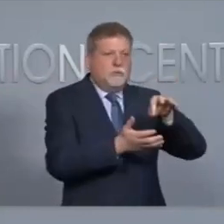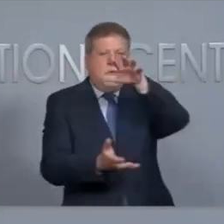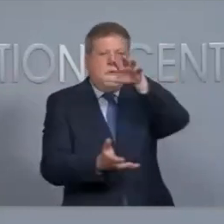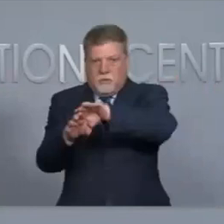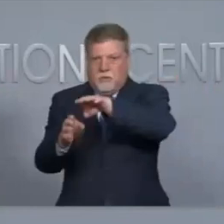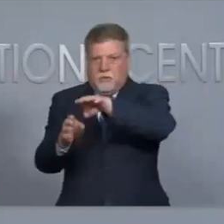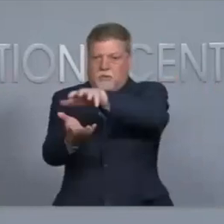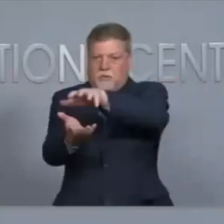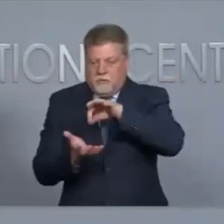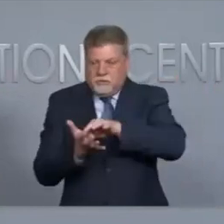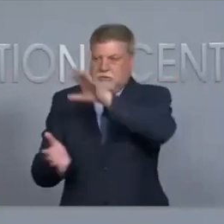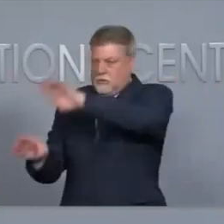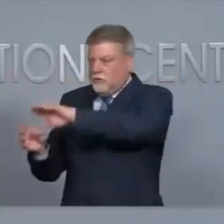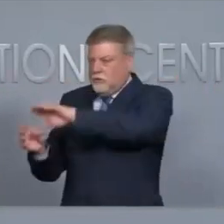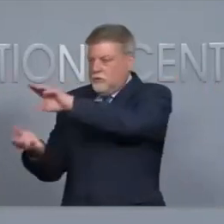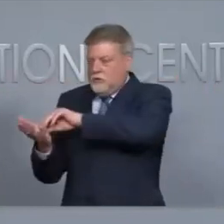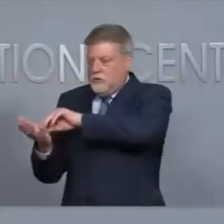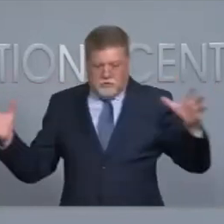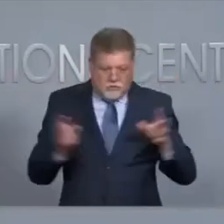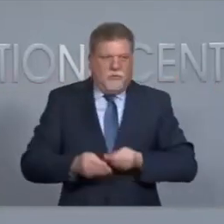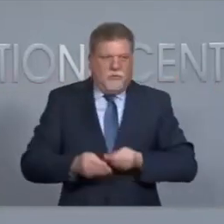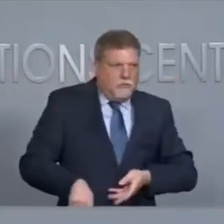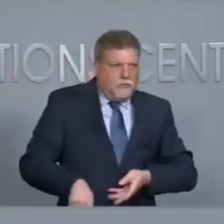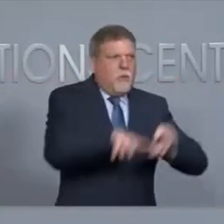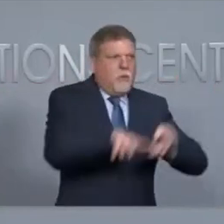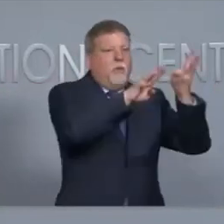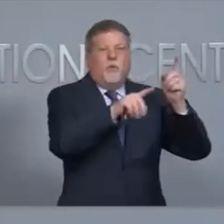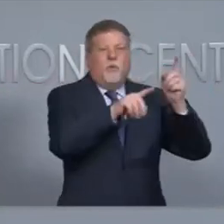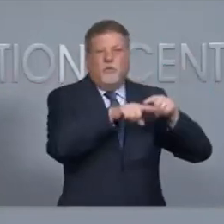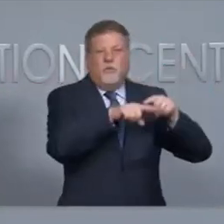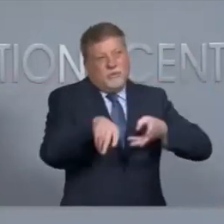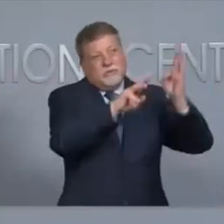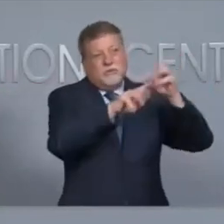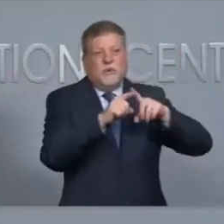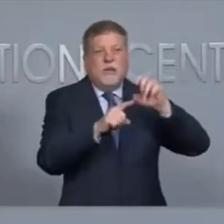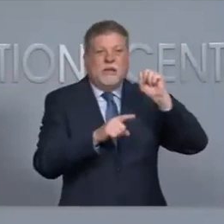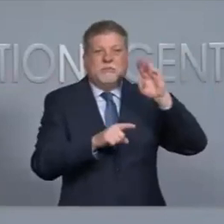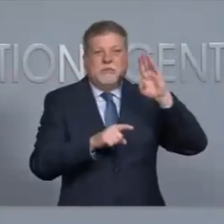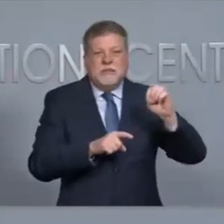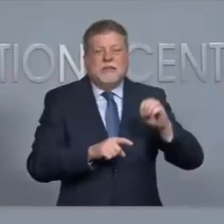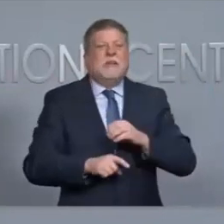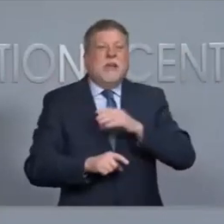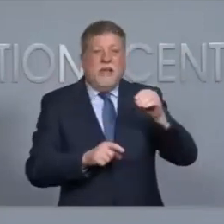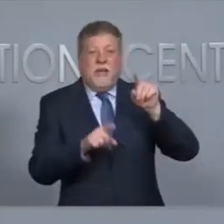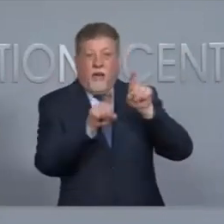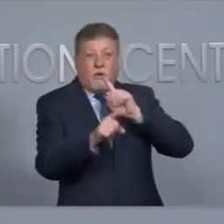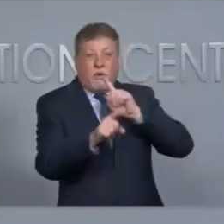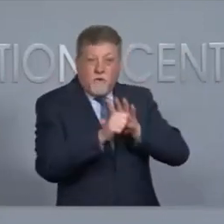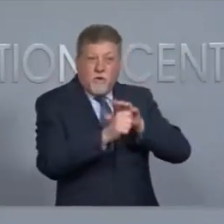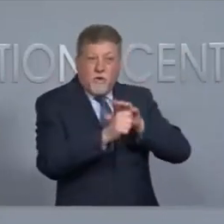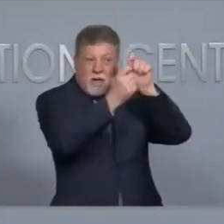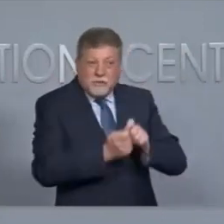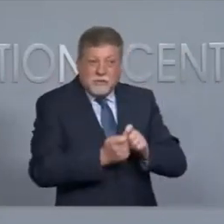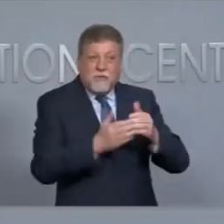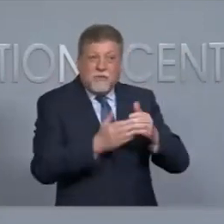export the results and upload those into our system and to verify the accuracy of those before they